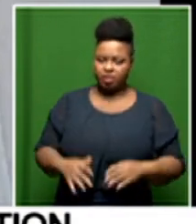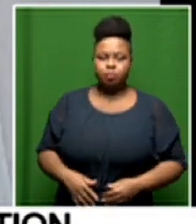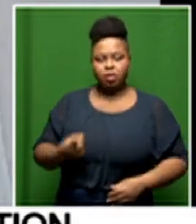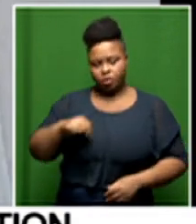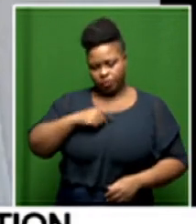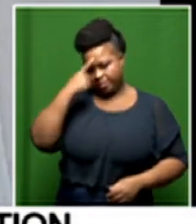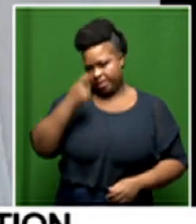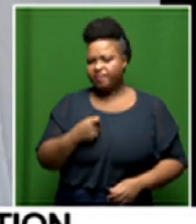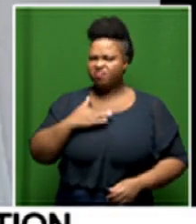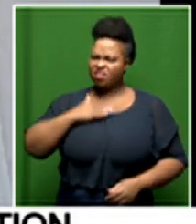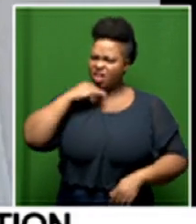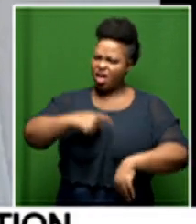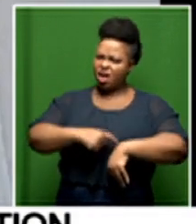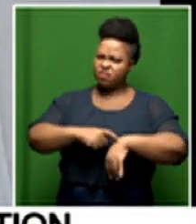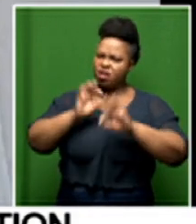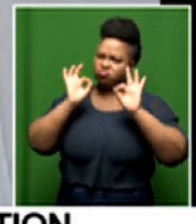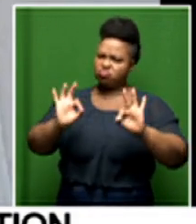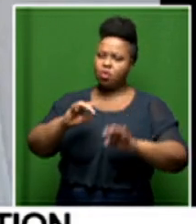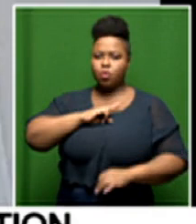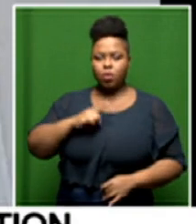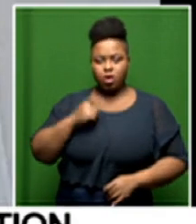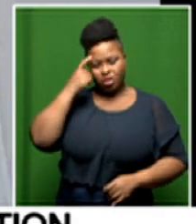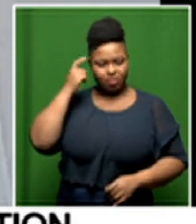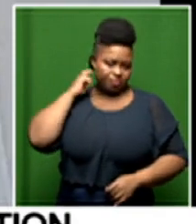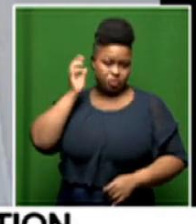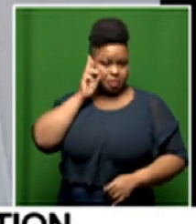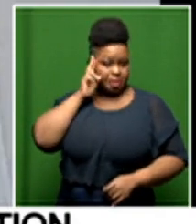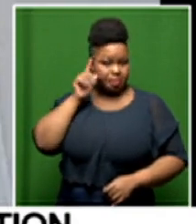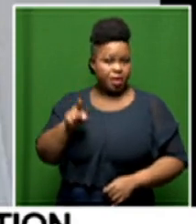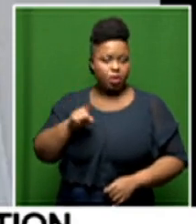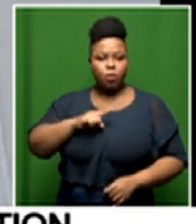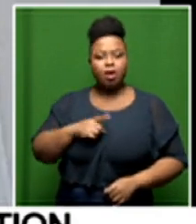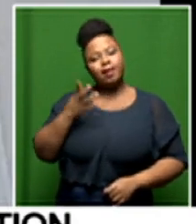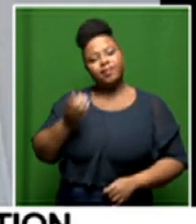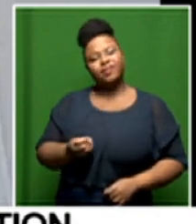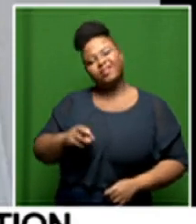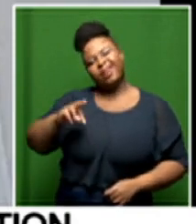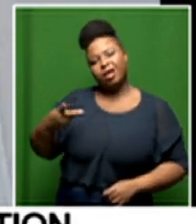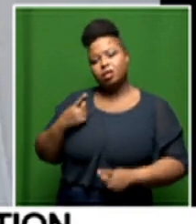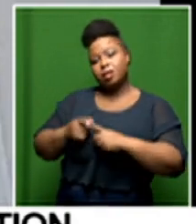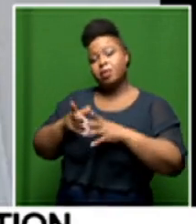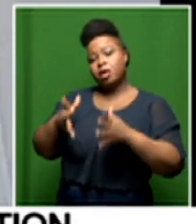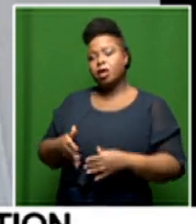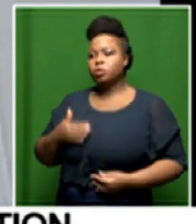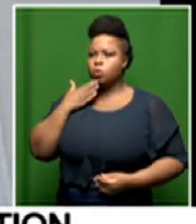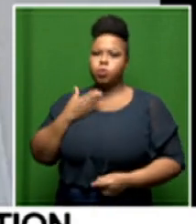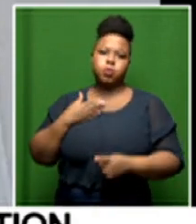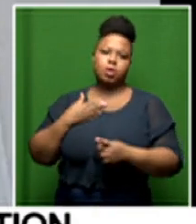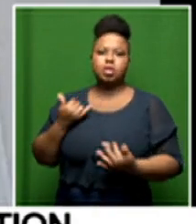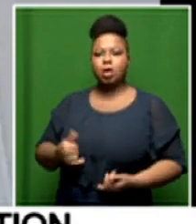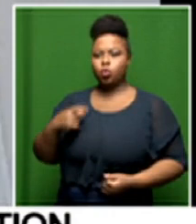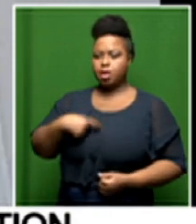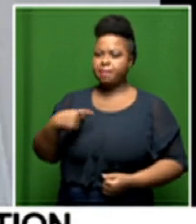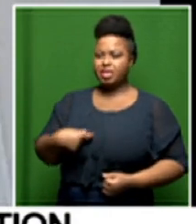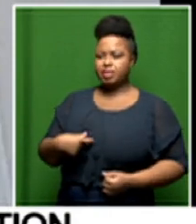believe that it is sufficient time also if we take into consideration that there are some players that have just been sent a